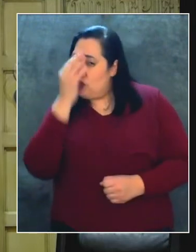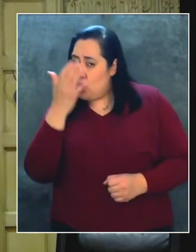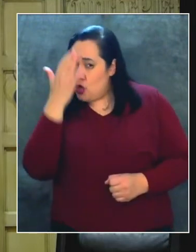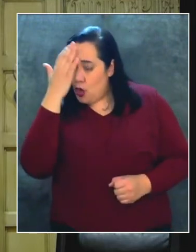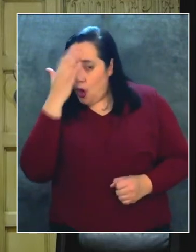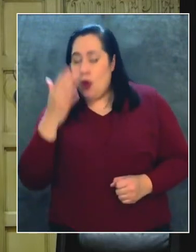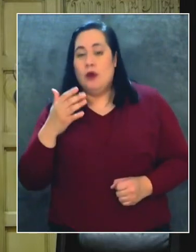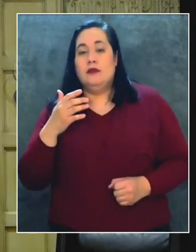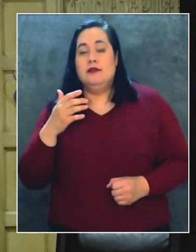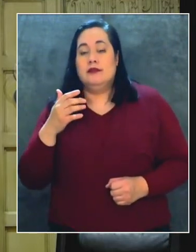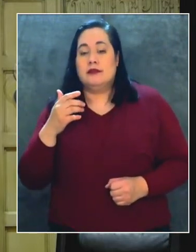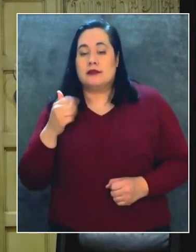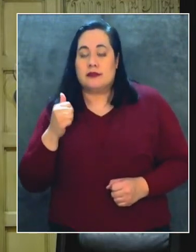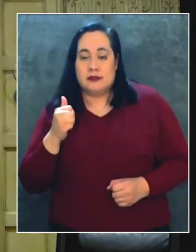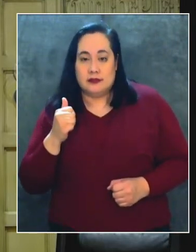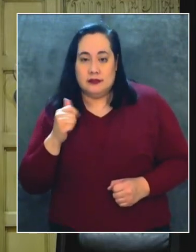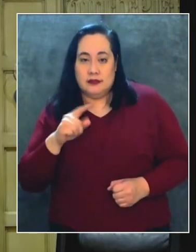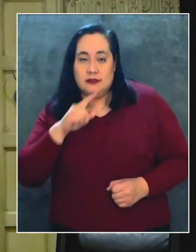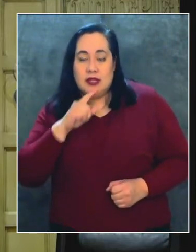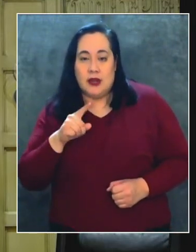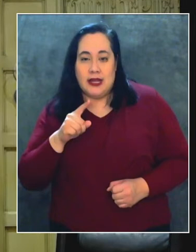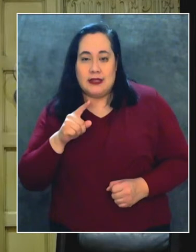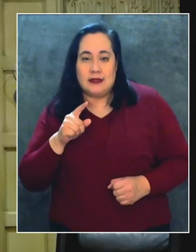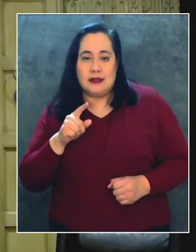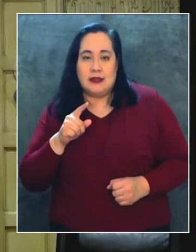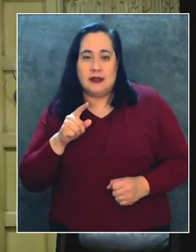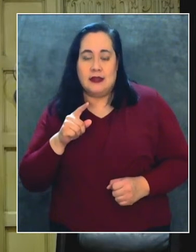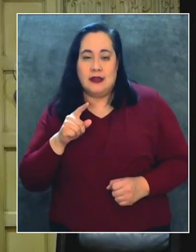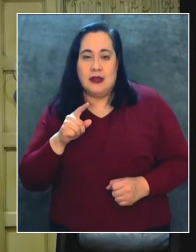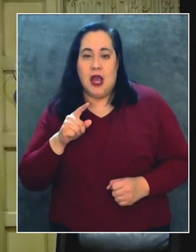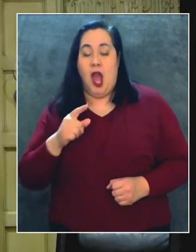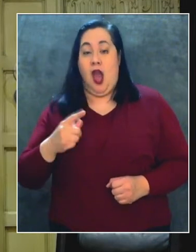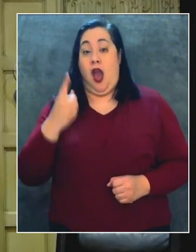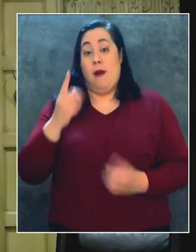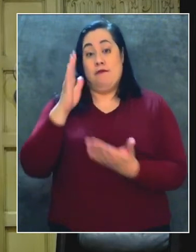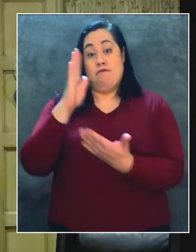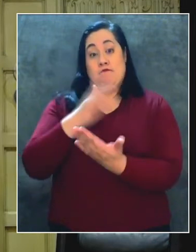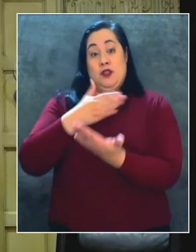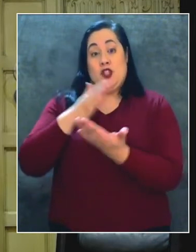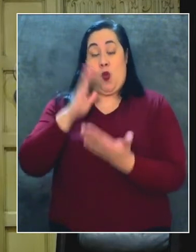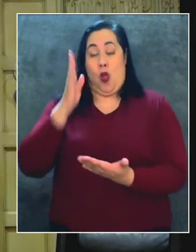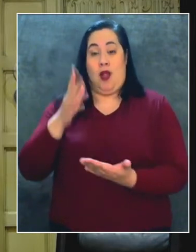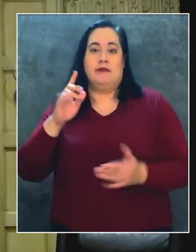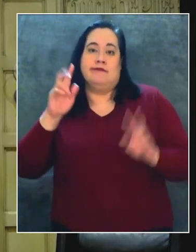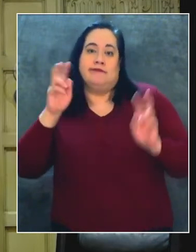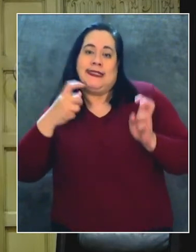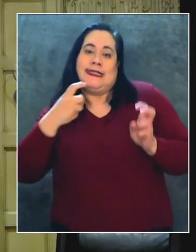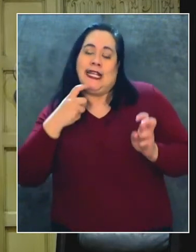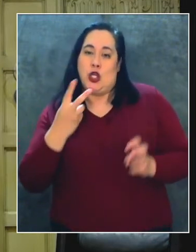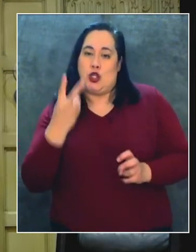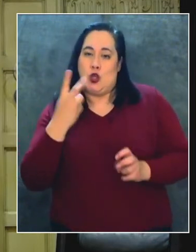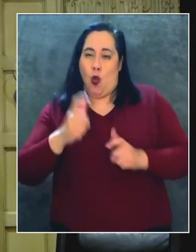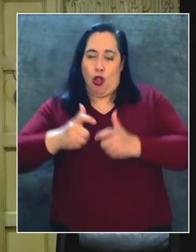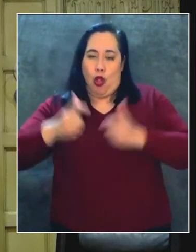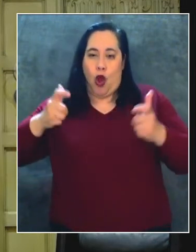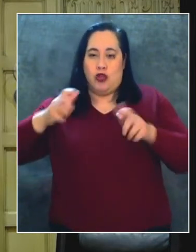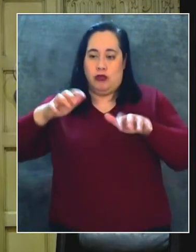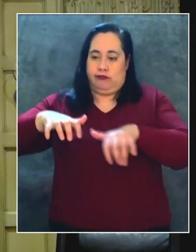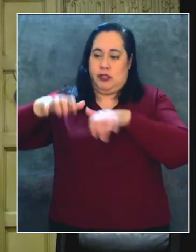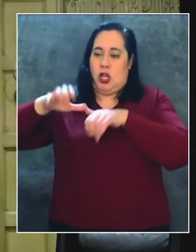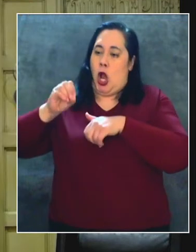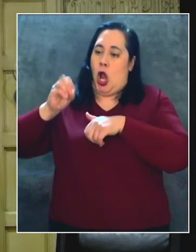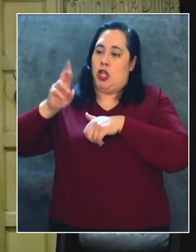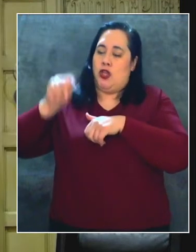a physician, Shaw Point, who's supposedly going to have two large concerts in LA over the next two days. I'm wondering if there's any planned